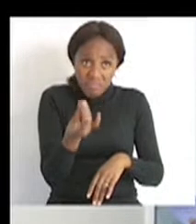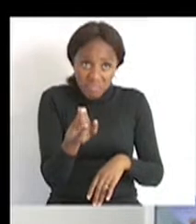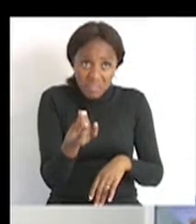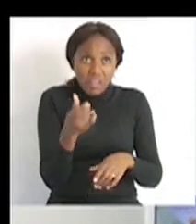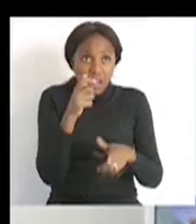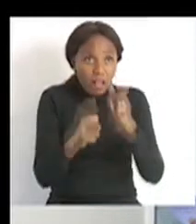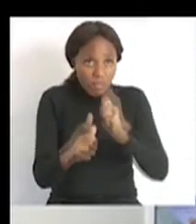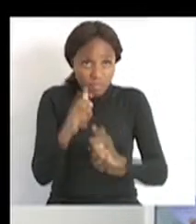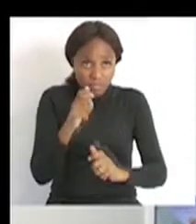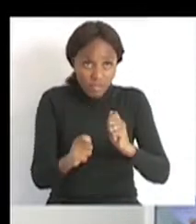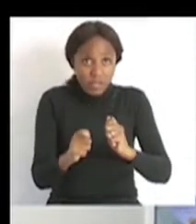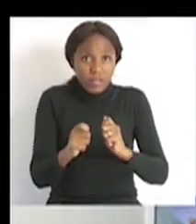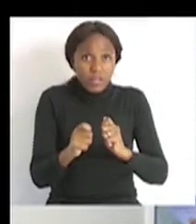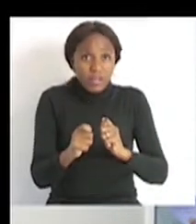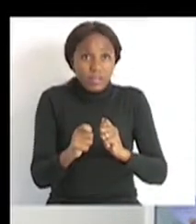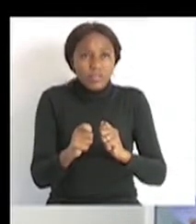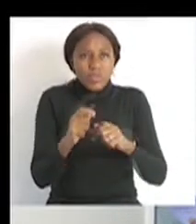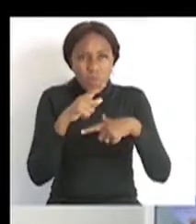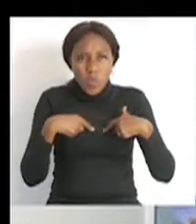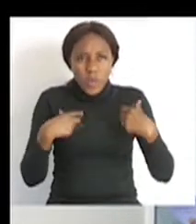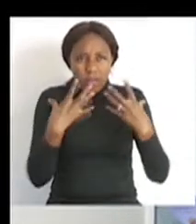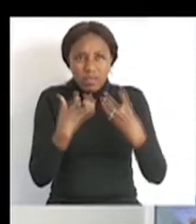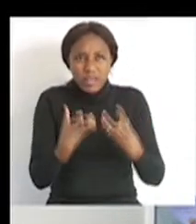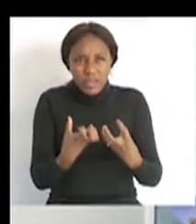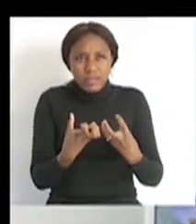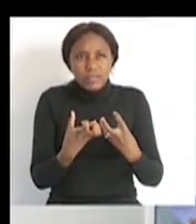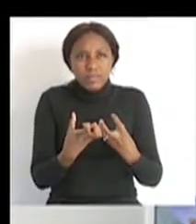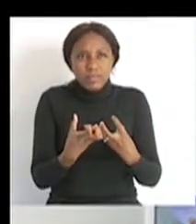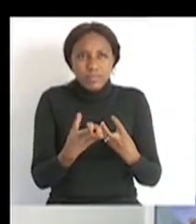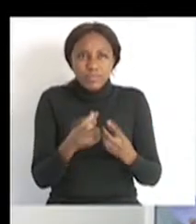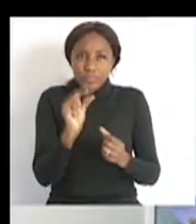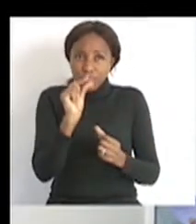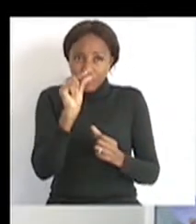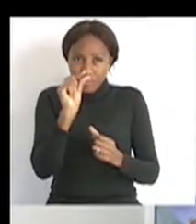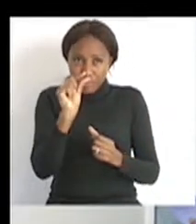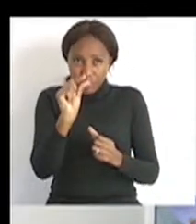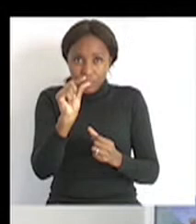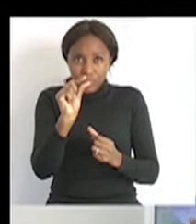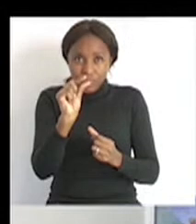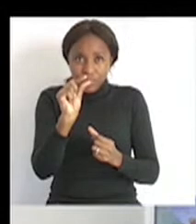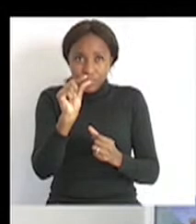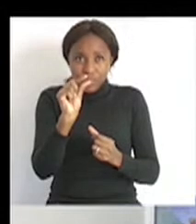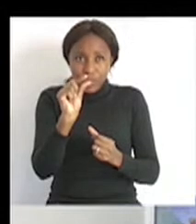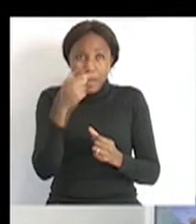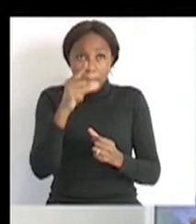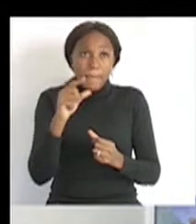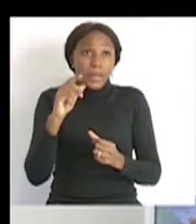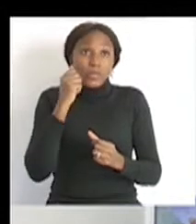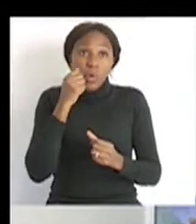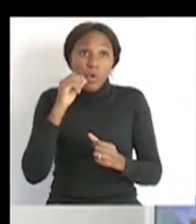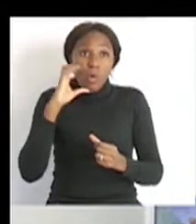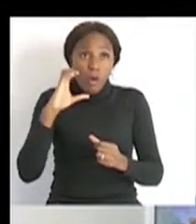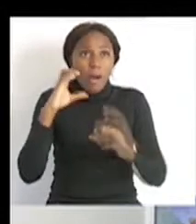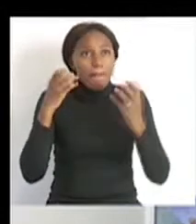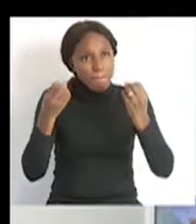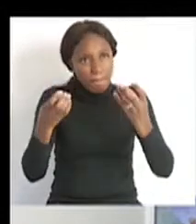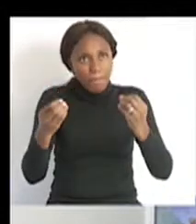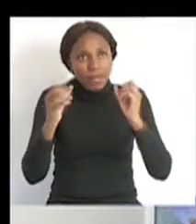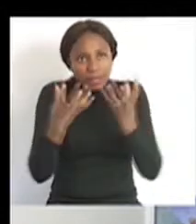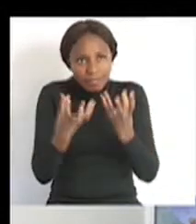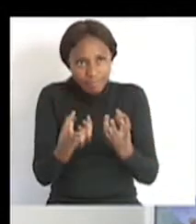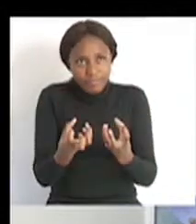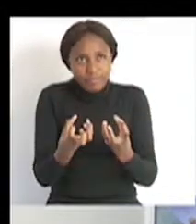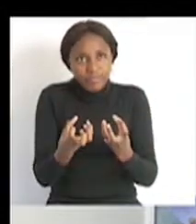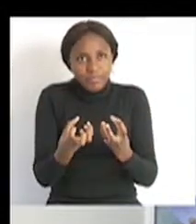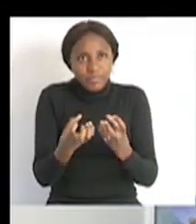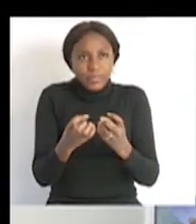and our body needs a little bit less of from proteins than it needs of carbohydrates. Okay, and then right